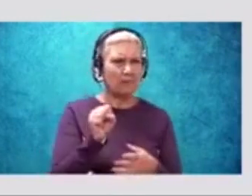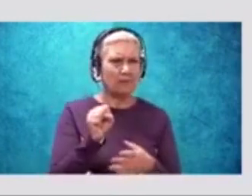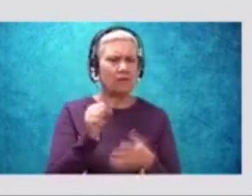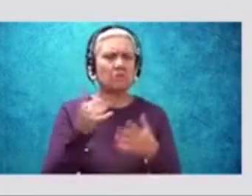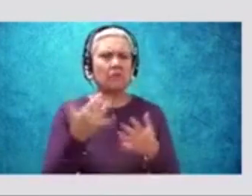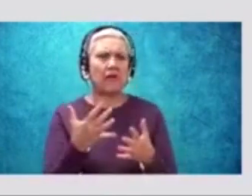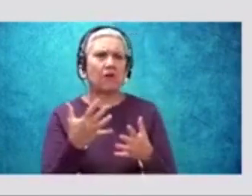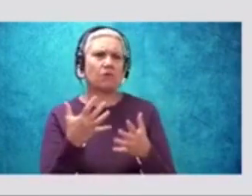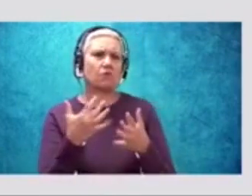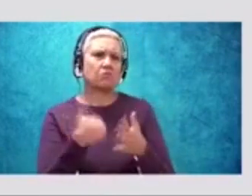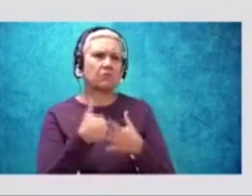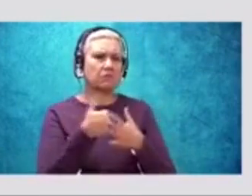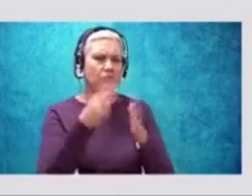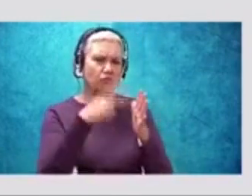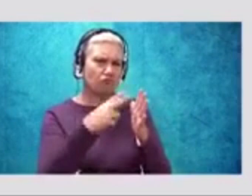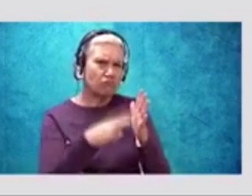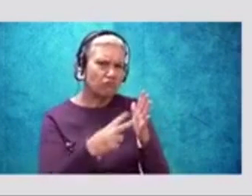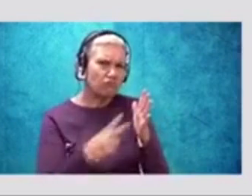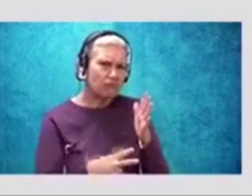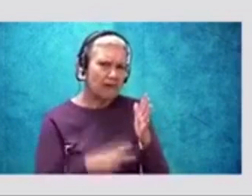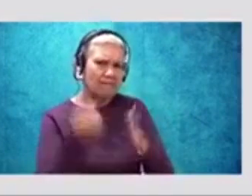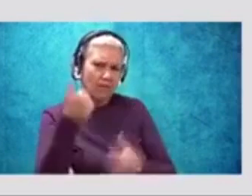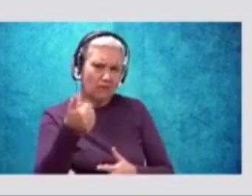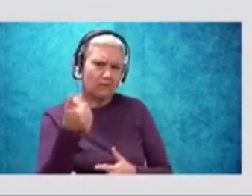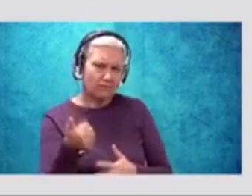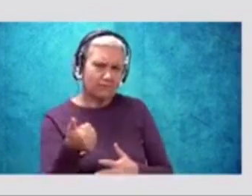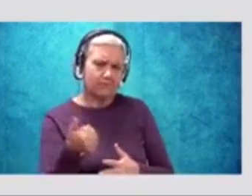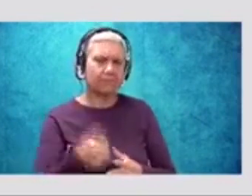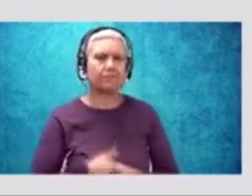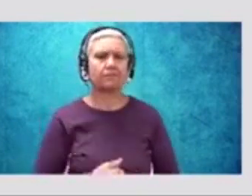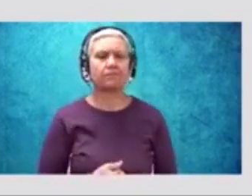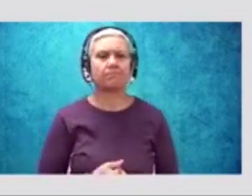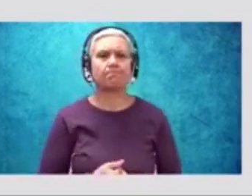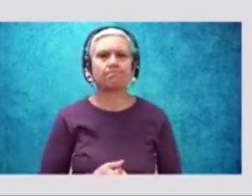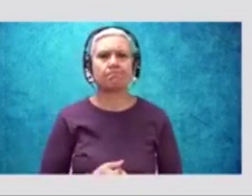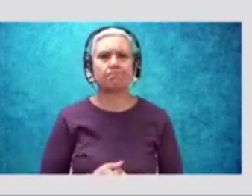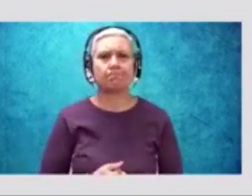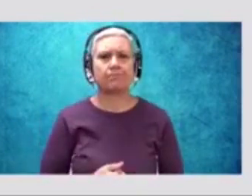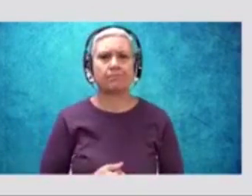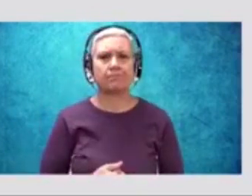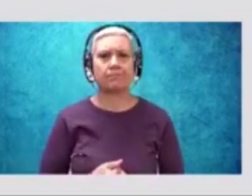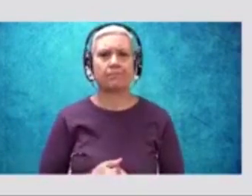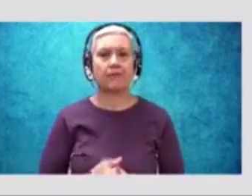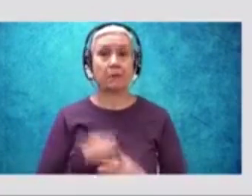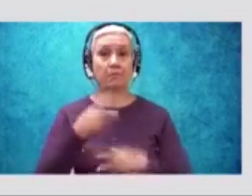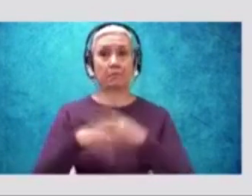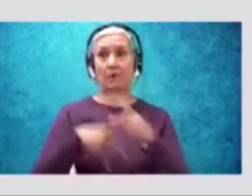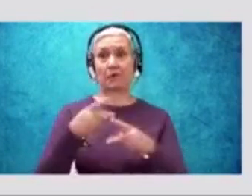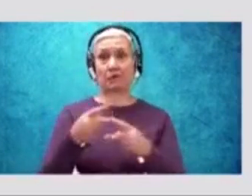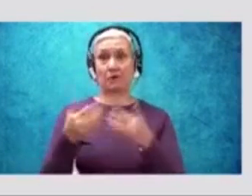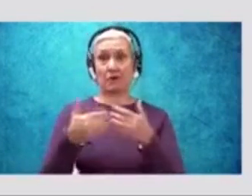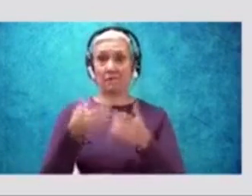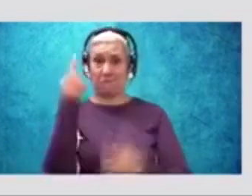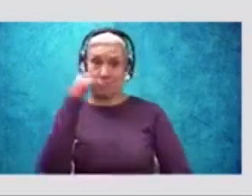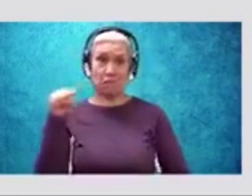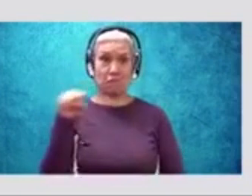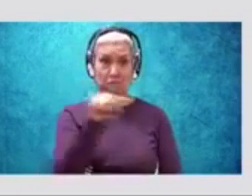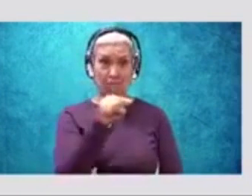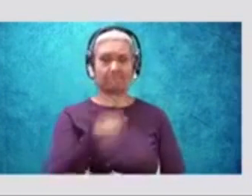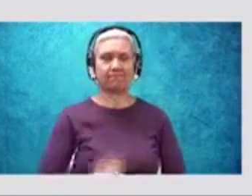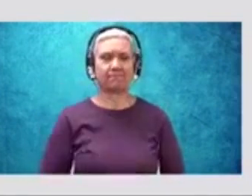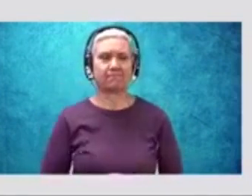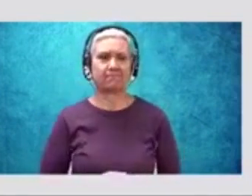material in your packets. I want to give you some tips on how to kind of make that process a little bit easier. Okay?